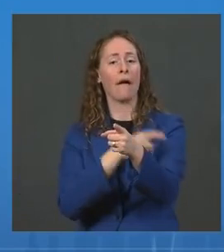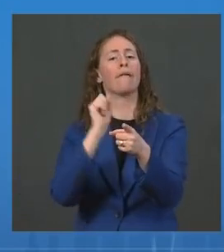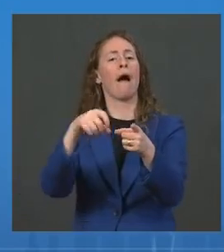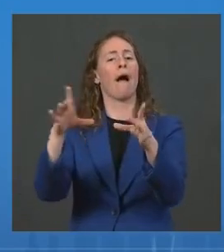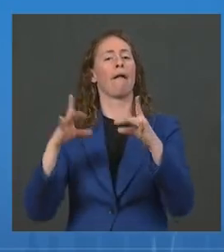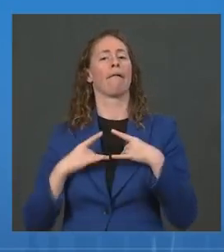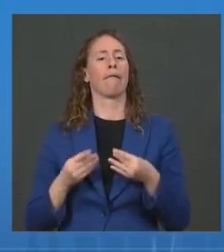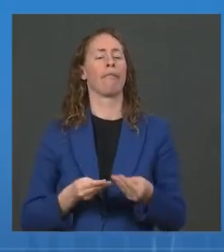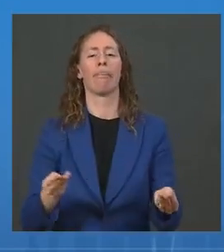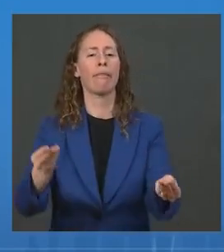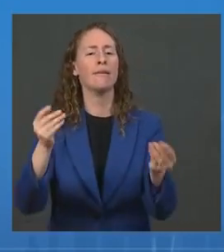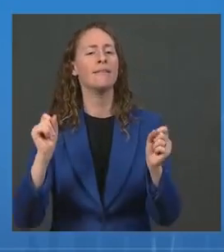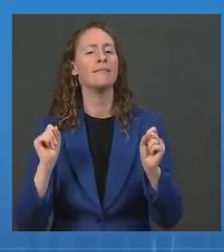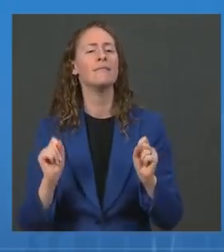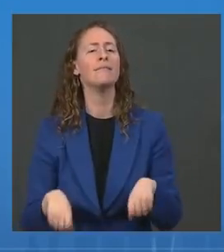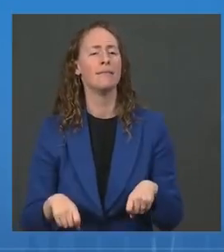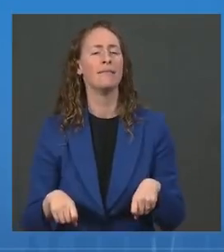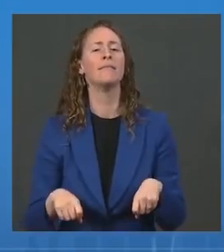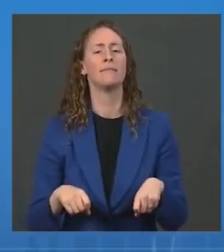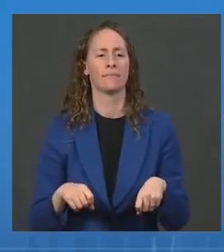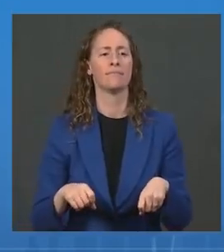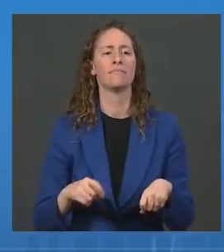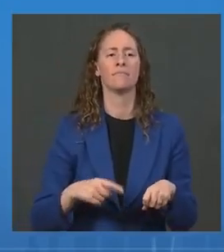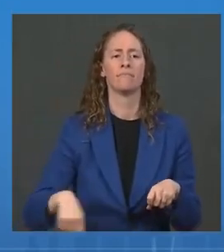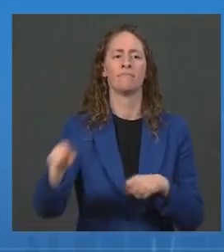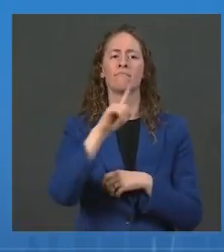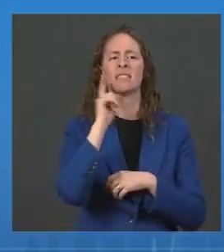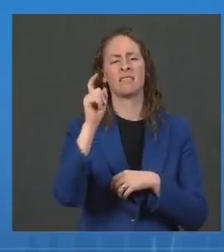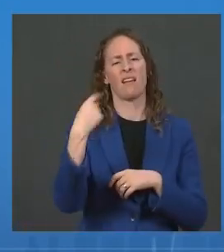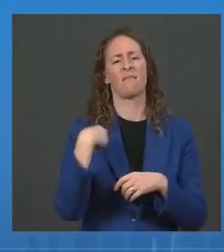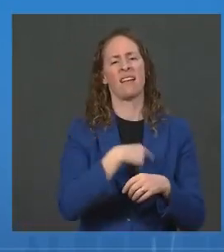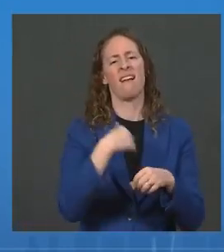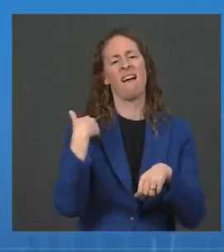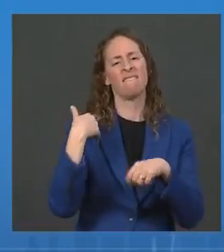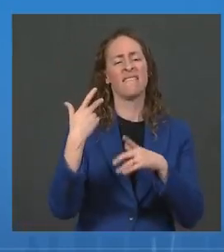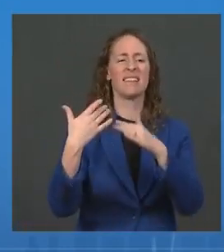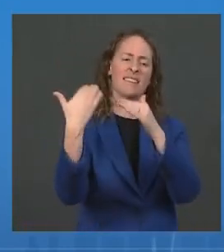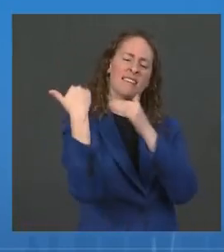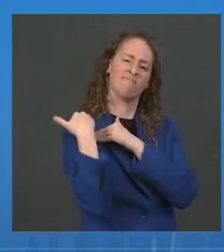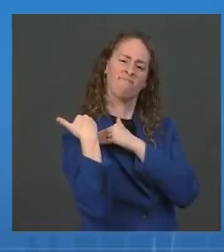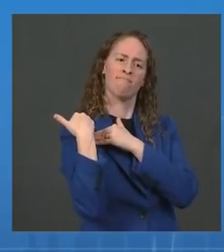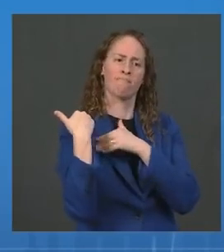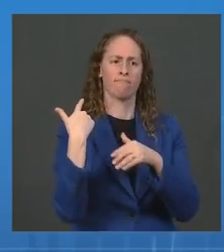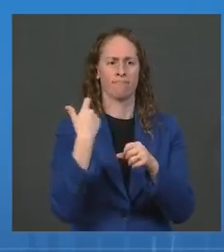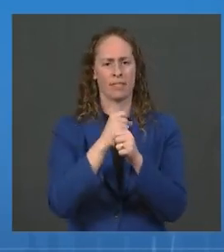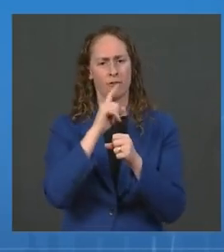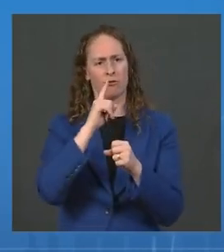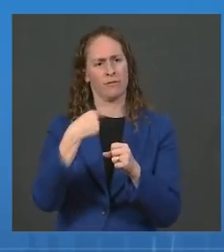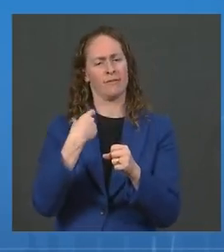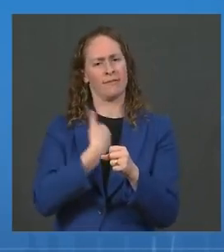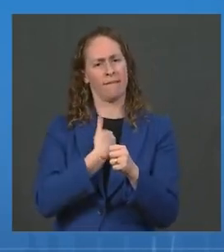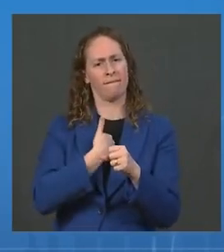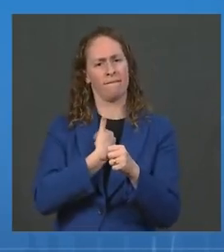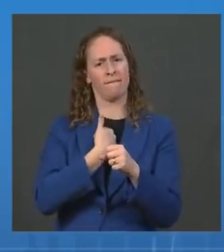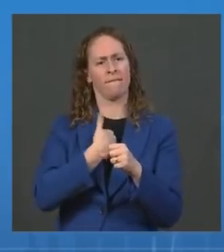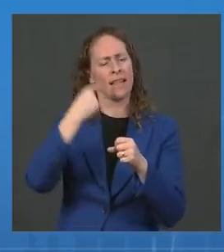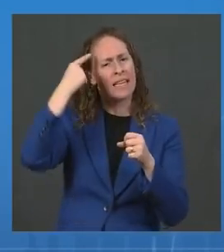we have as a society to make sure we are not only taking care of our own health, but reducing the chances we pass the virus on to somebody who's more vulnerable.